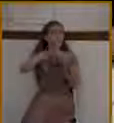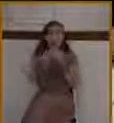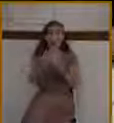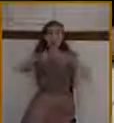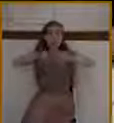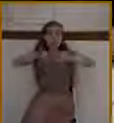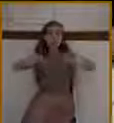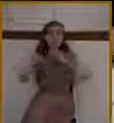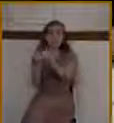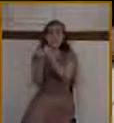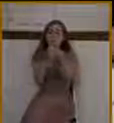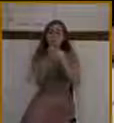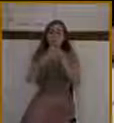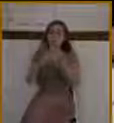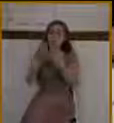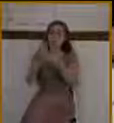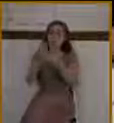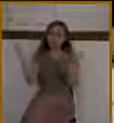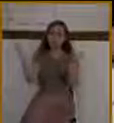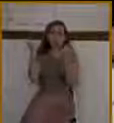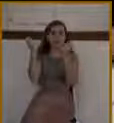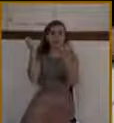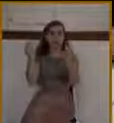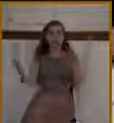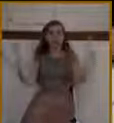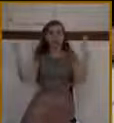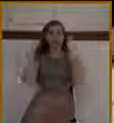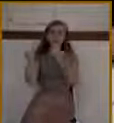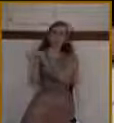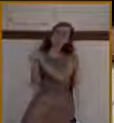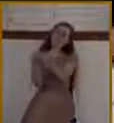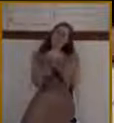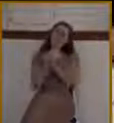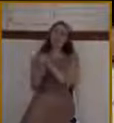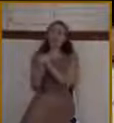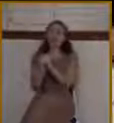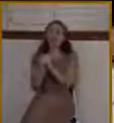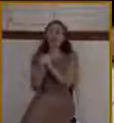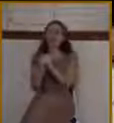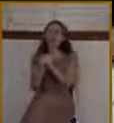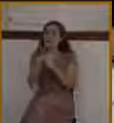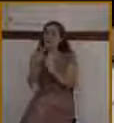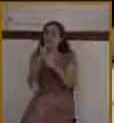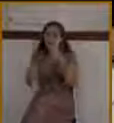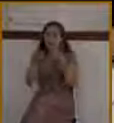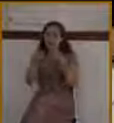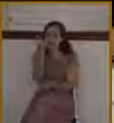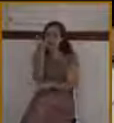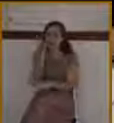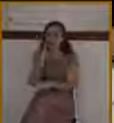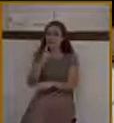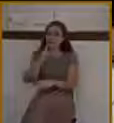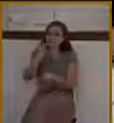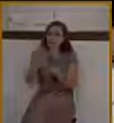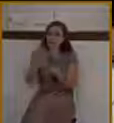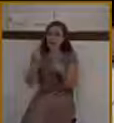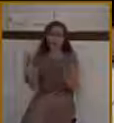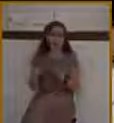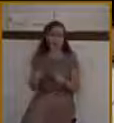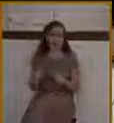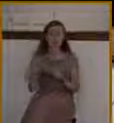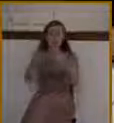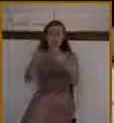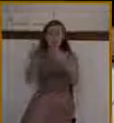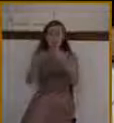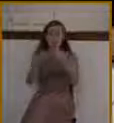But not everyone understood what was going on. You know, it's easy for people to get caught up in the commotion of a crowd and not really understand what's going on.